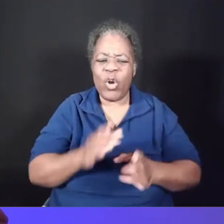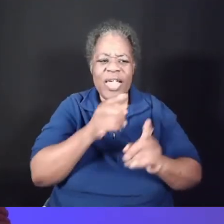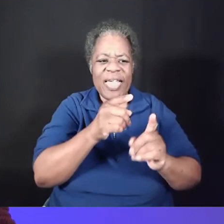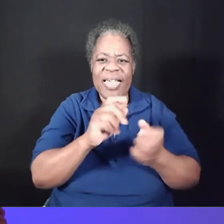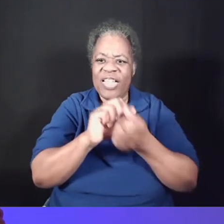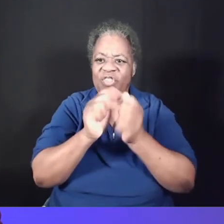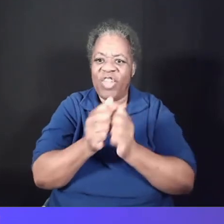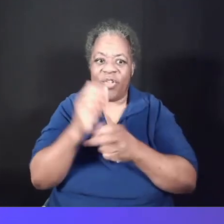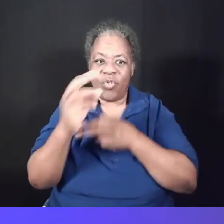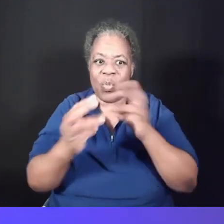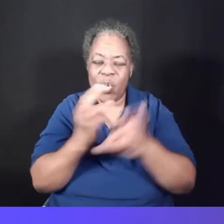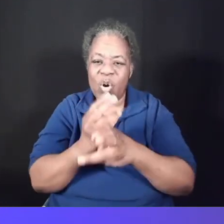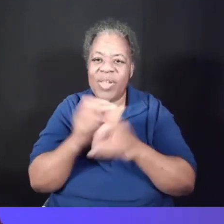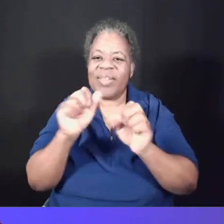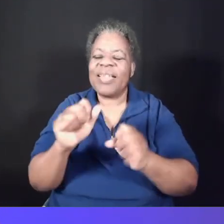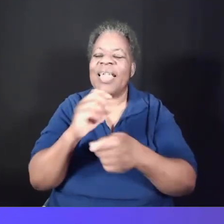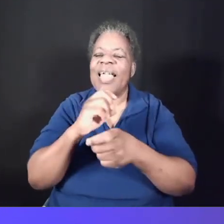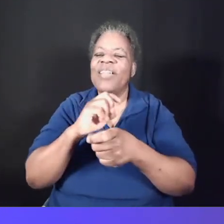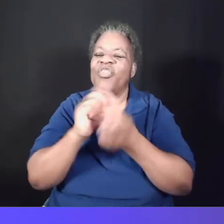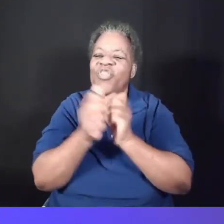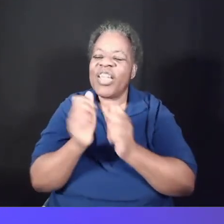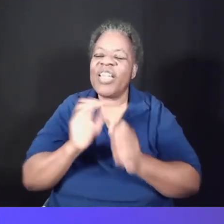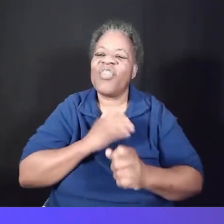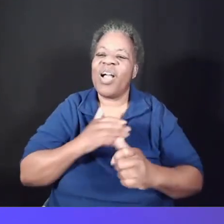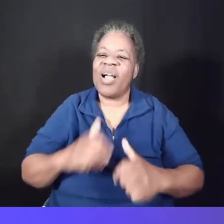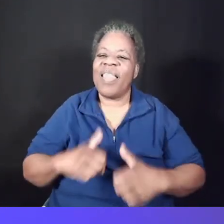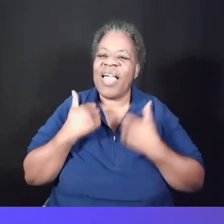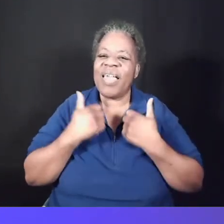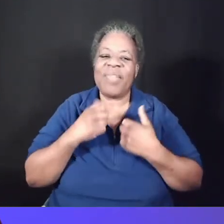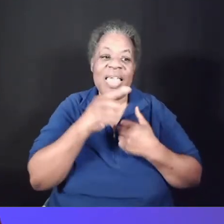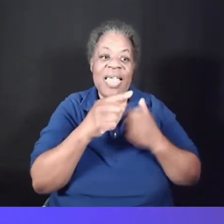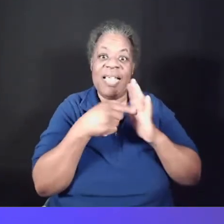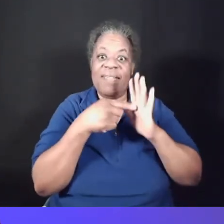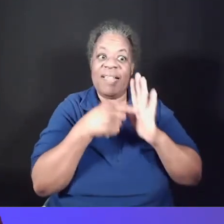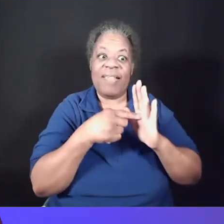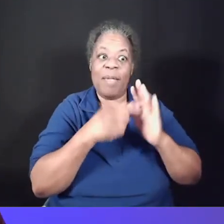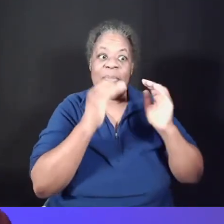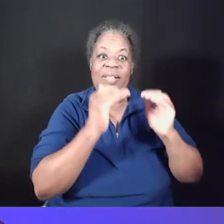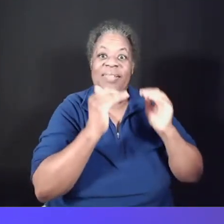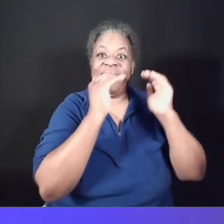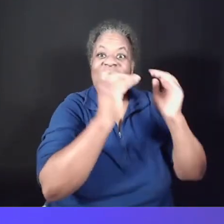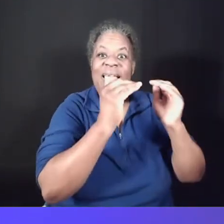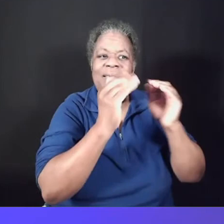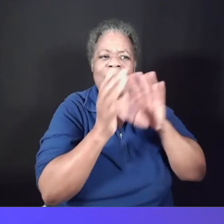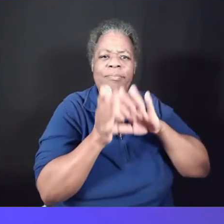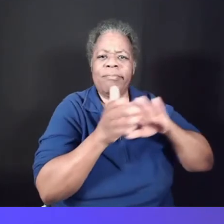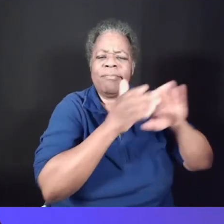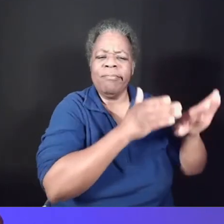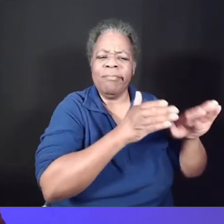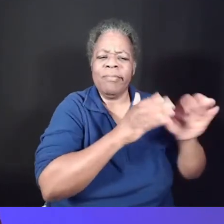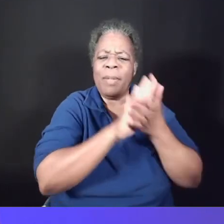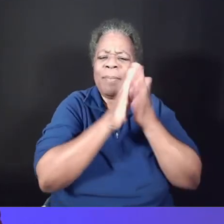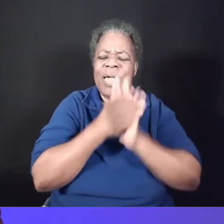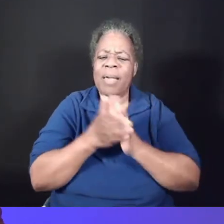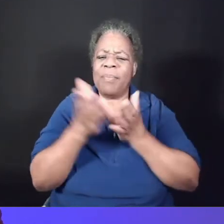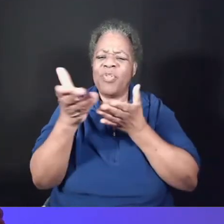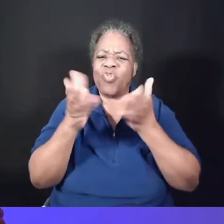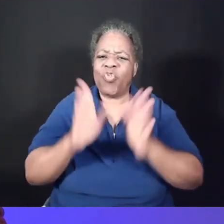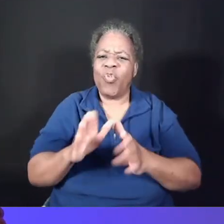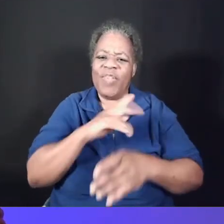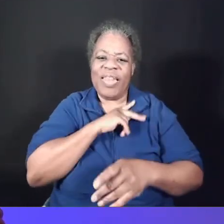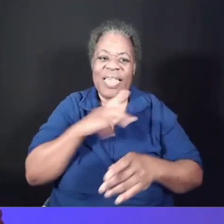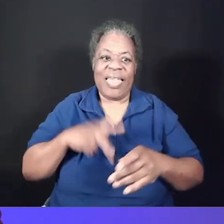well. His example of moving from status to service from being the King and Lord of the universe to be